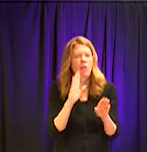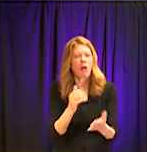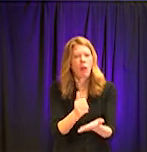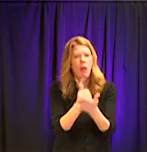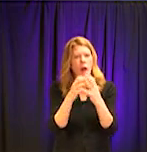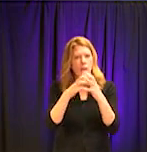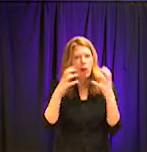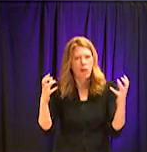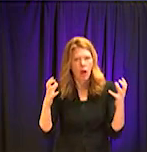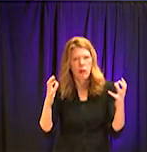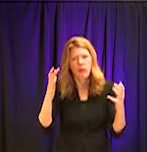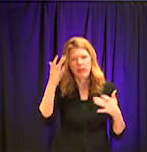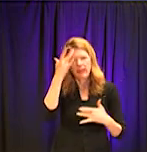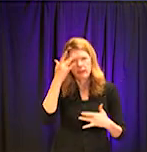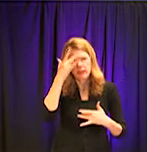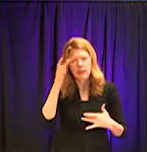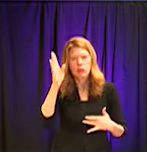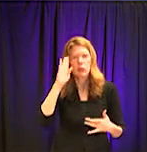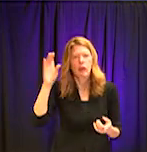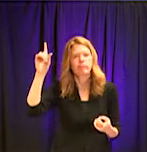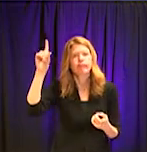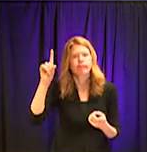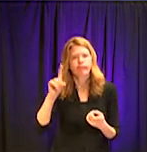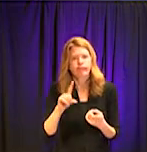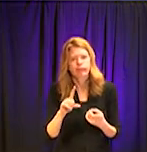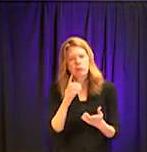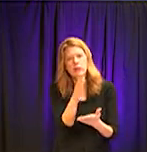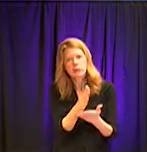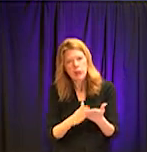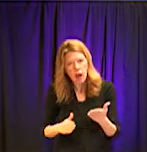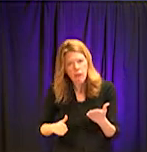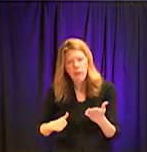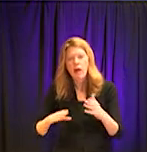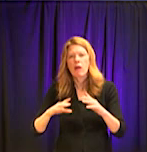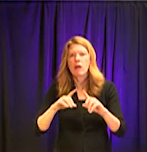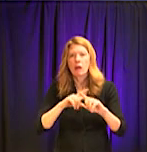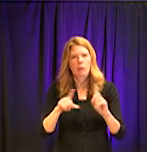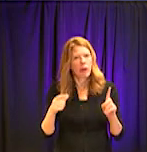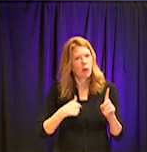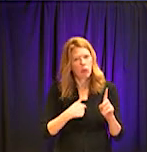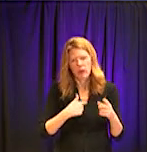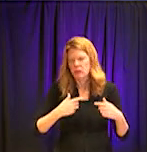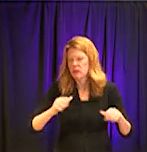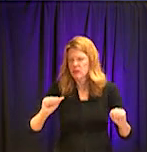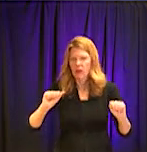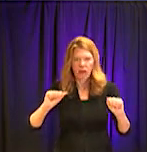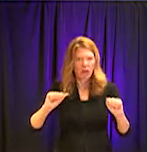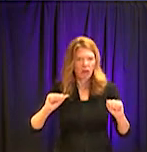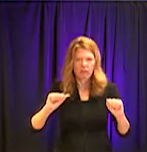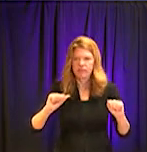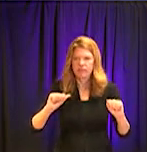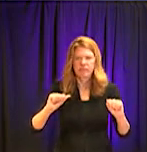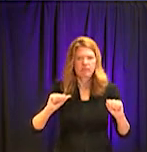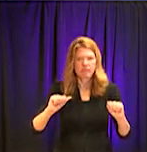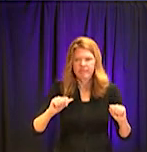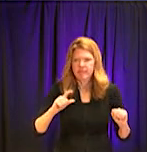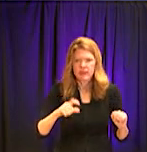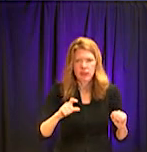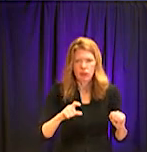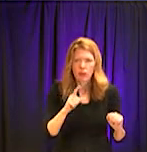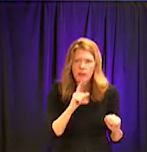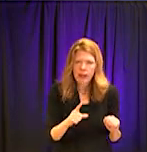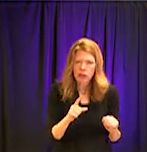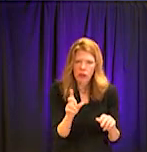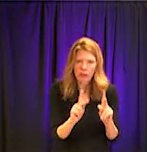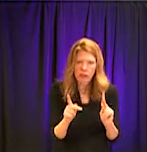subside, um, to some extent, but, um, we will still need to be mindful and vigilant of folks who are symptomatic,